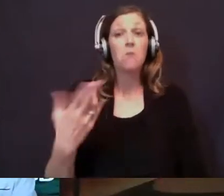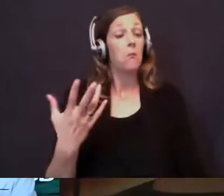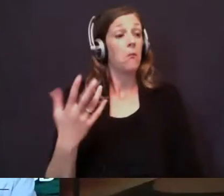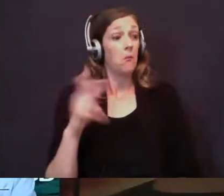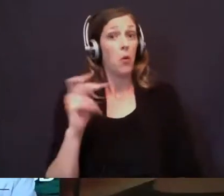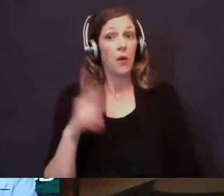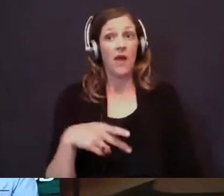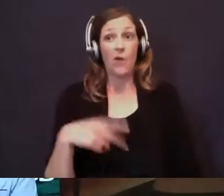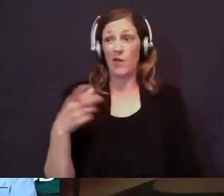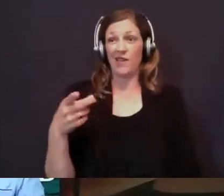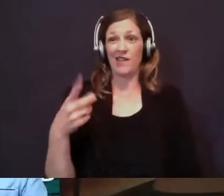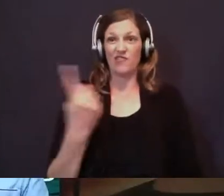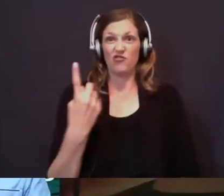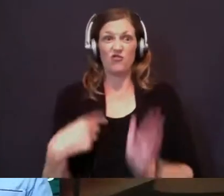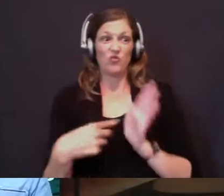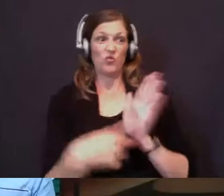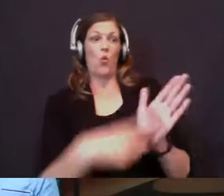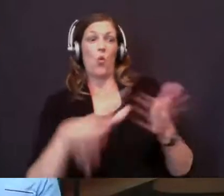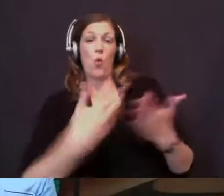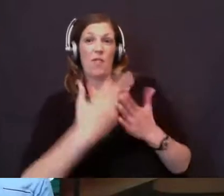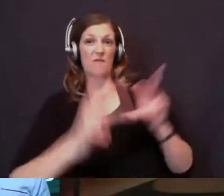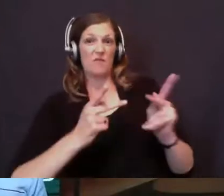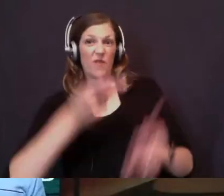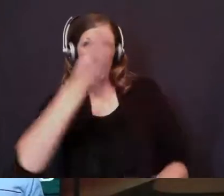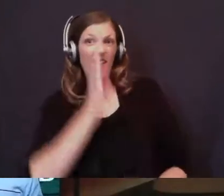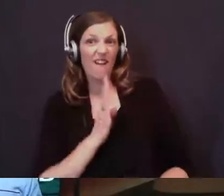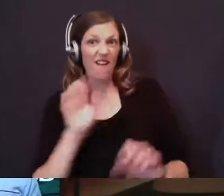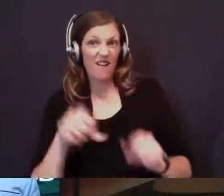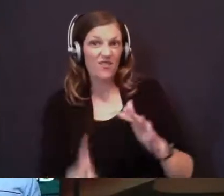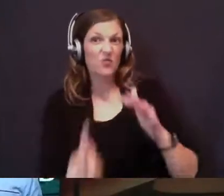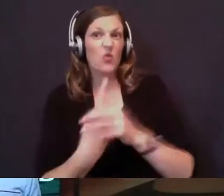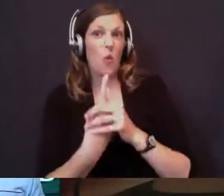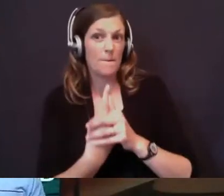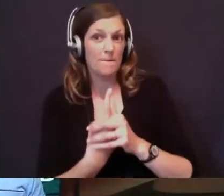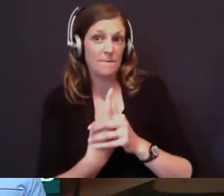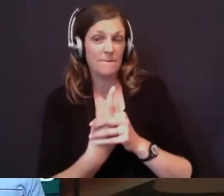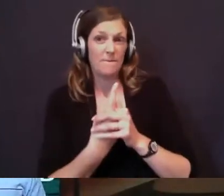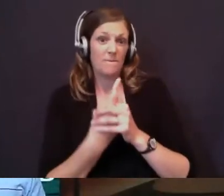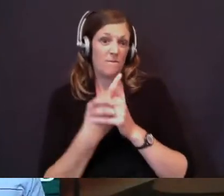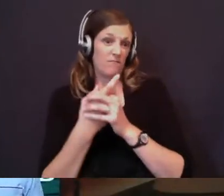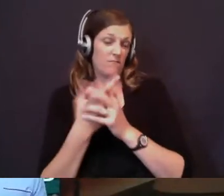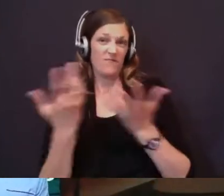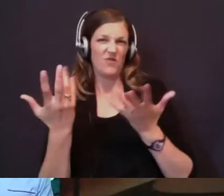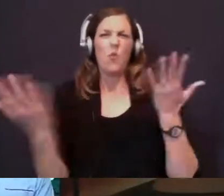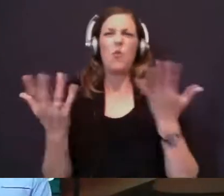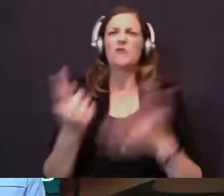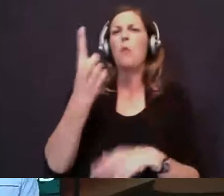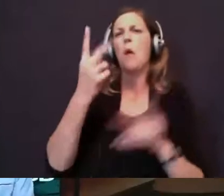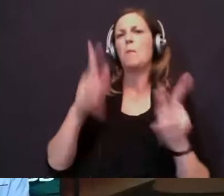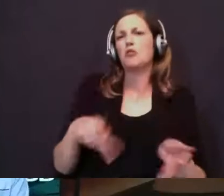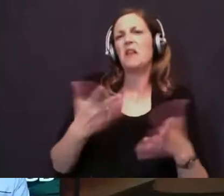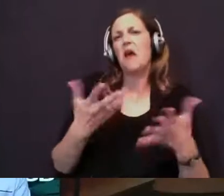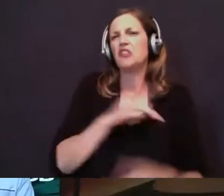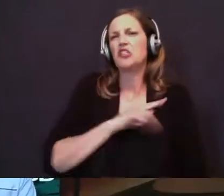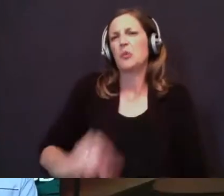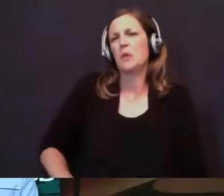he just showed all the people that God can show up in mighty ways and bring down fire. What's one person? Yeah, she's the queen, but what's